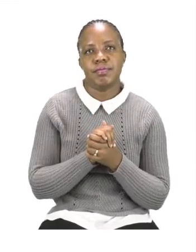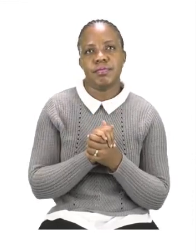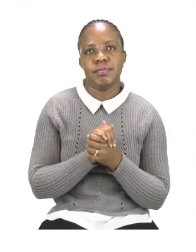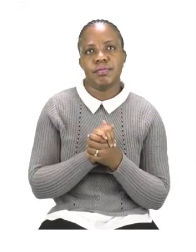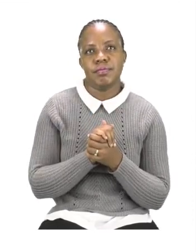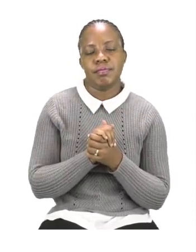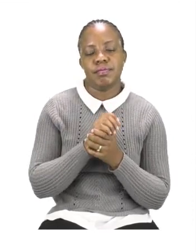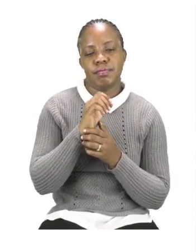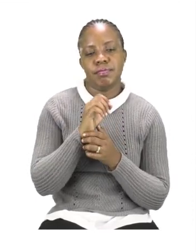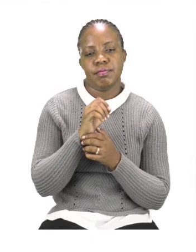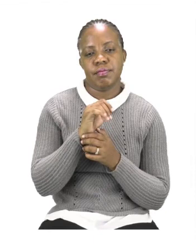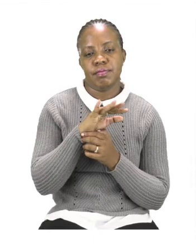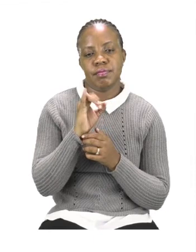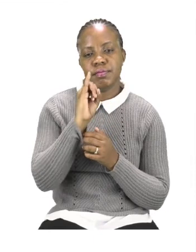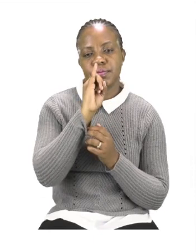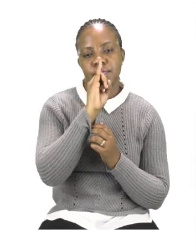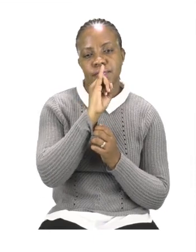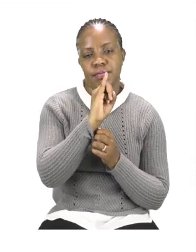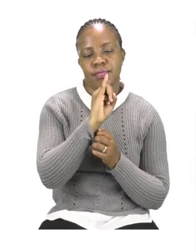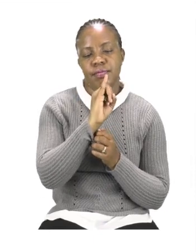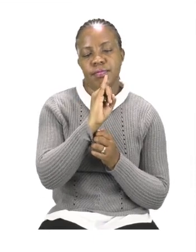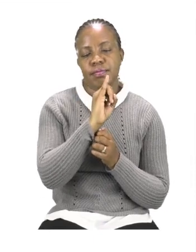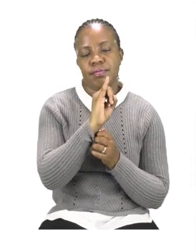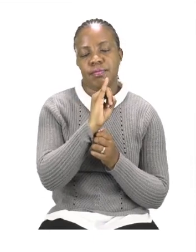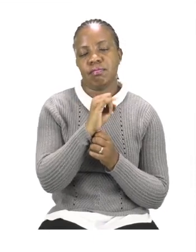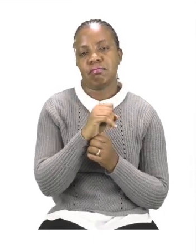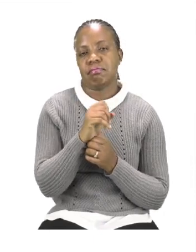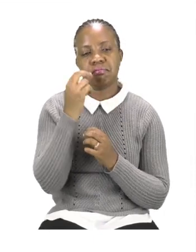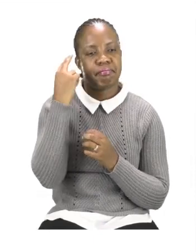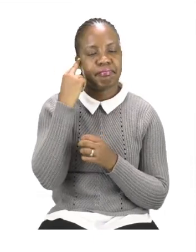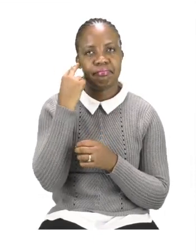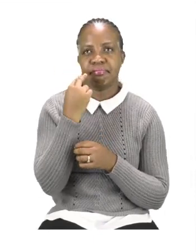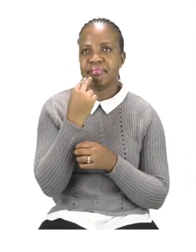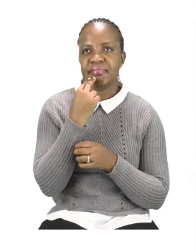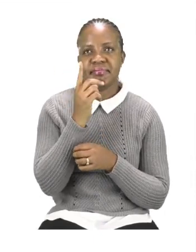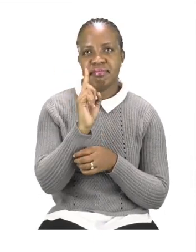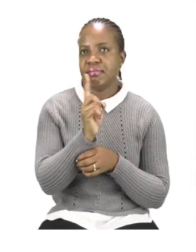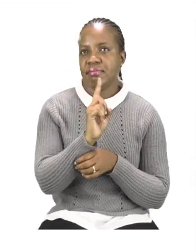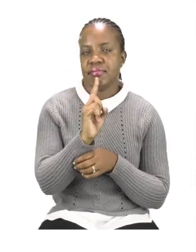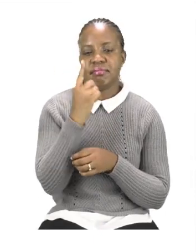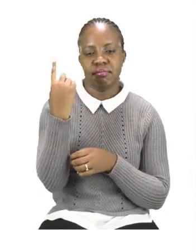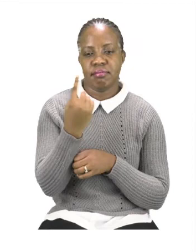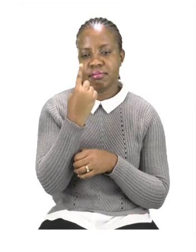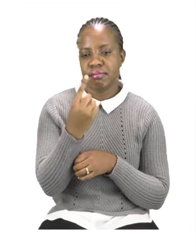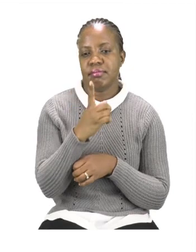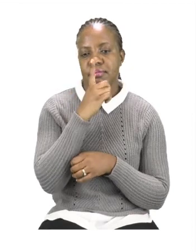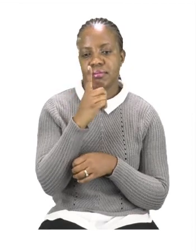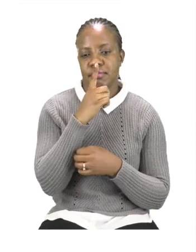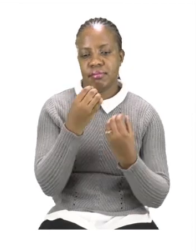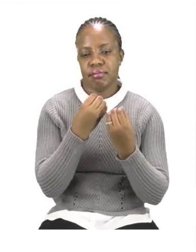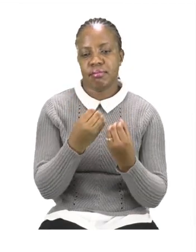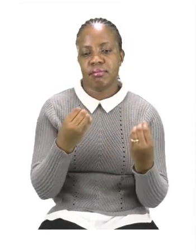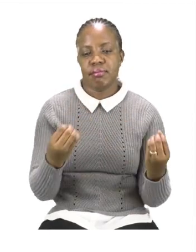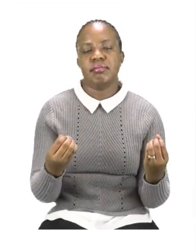Everyone, let's say E. Well done. Now, it is going to be our job